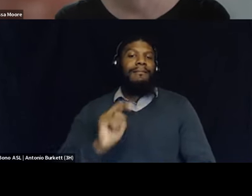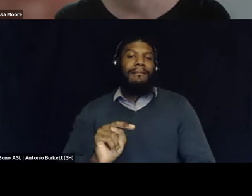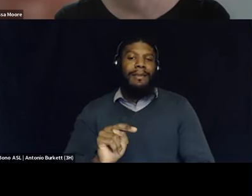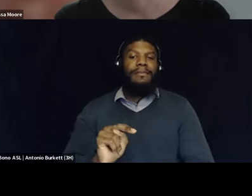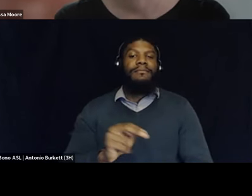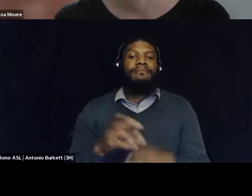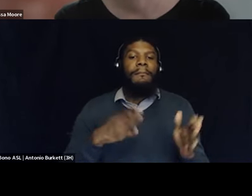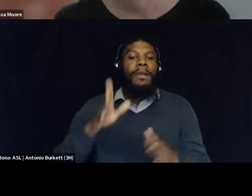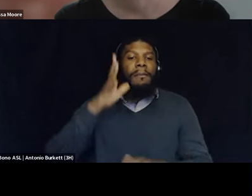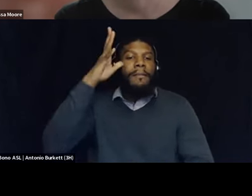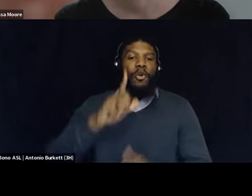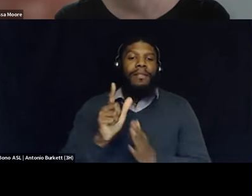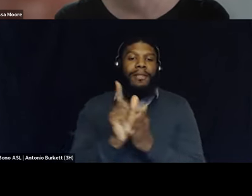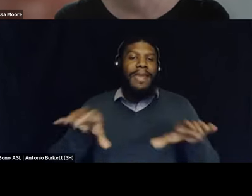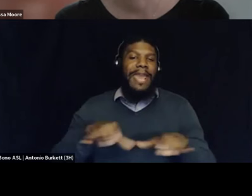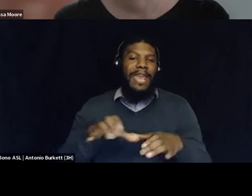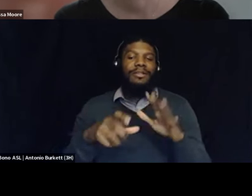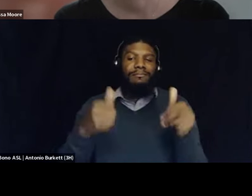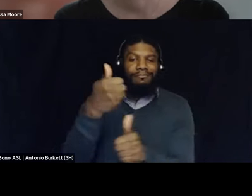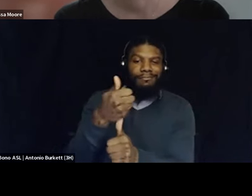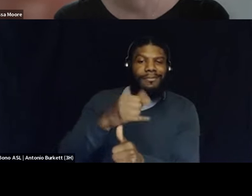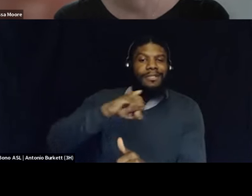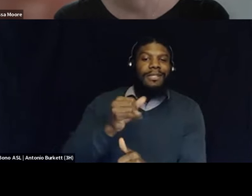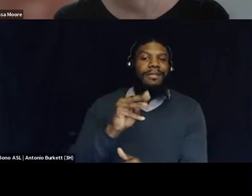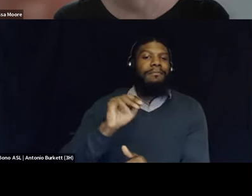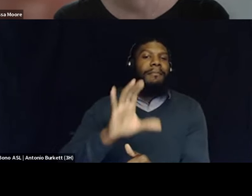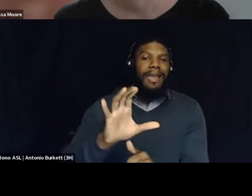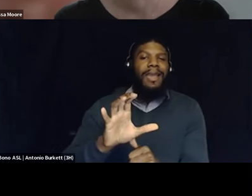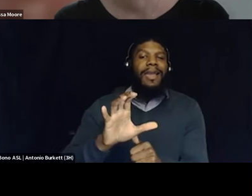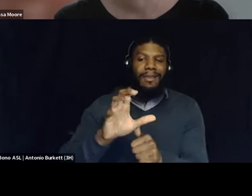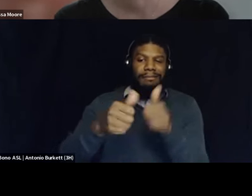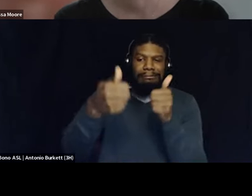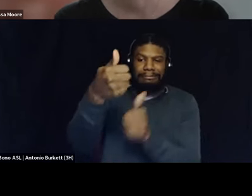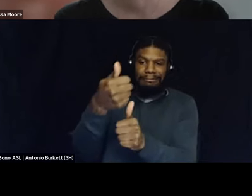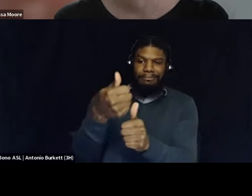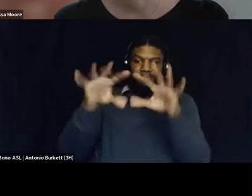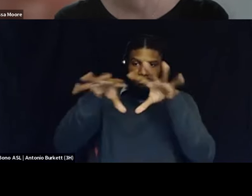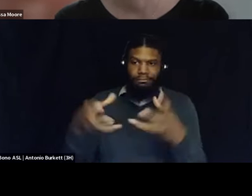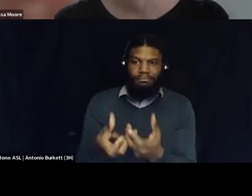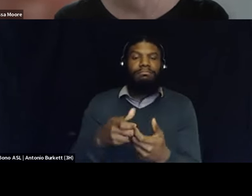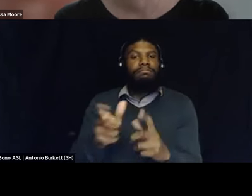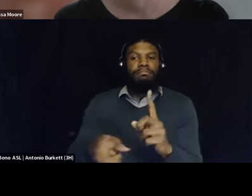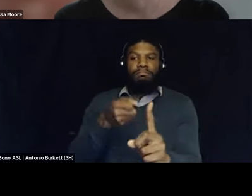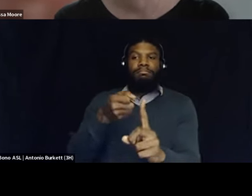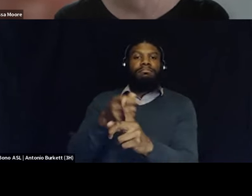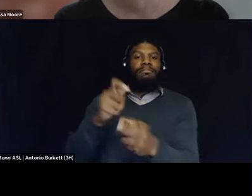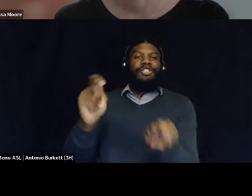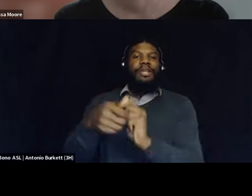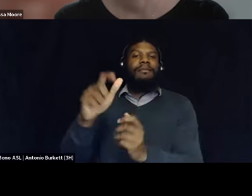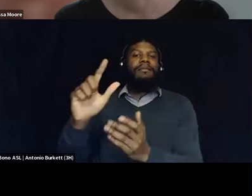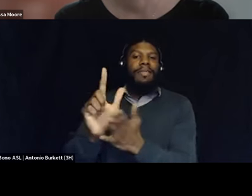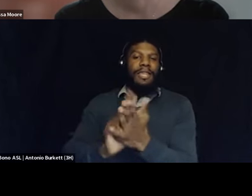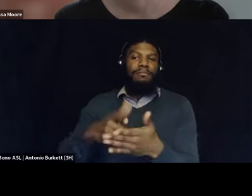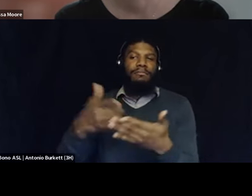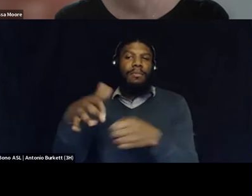under the JMAC umbrella that changes legislation in New York regarding child